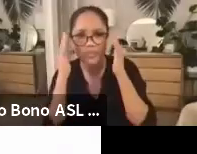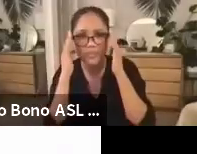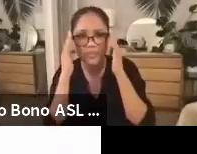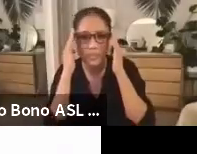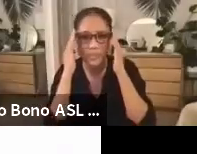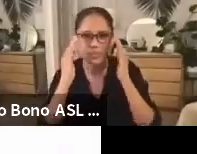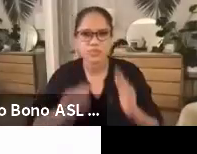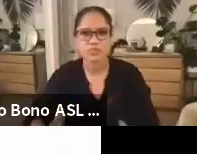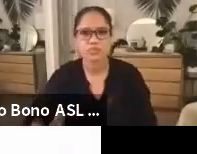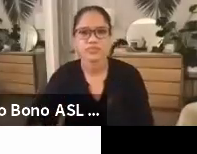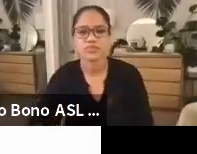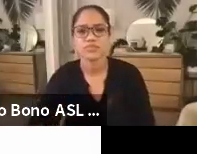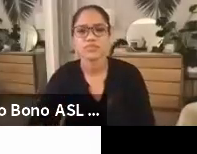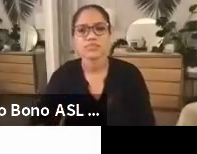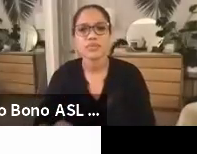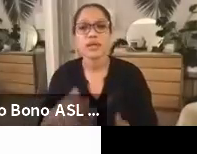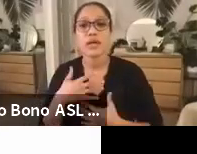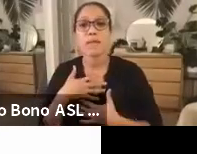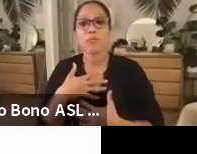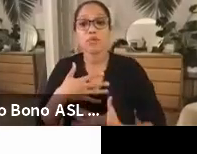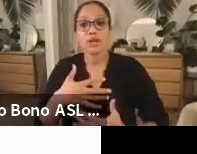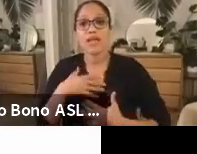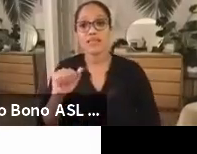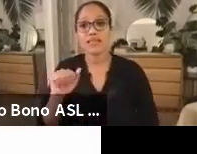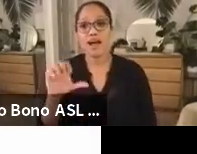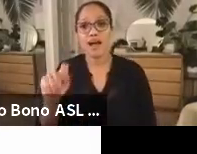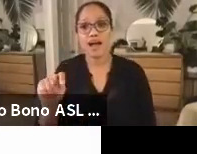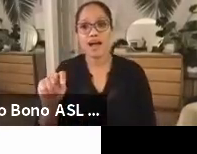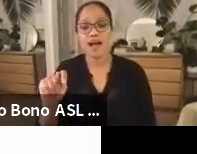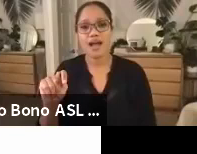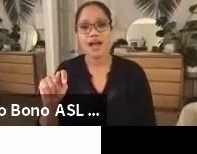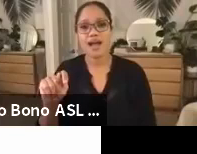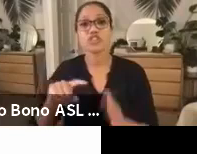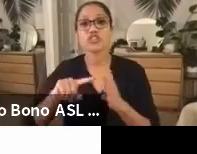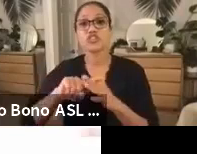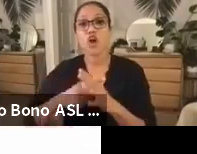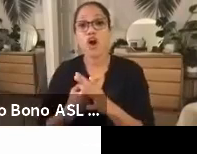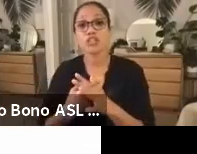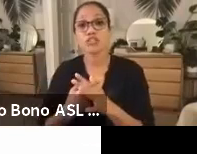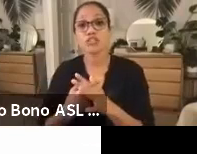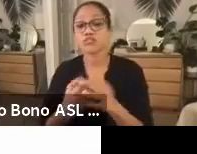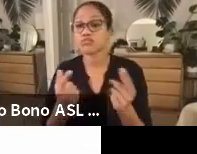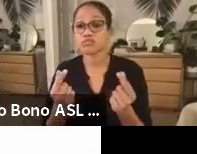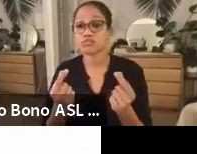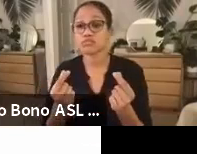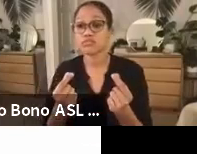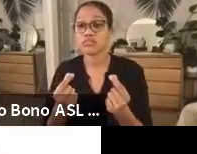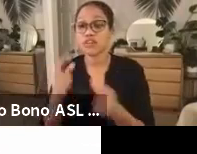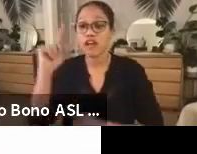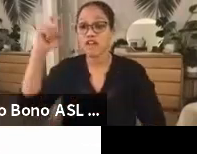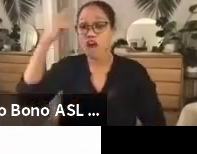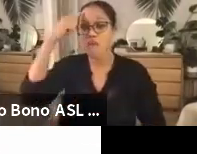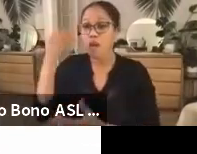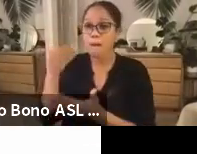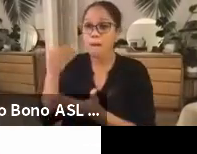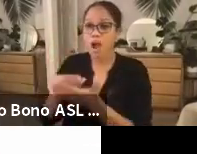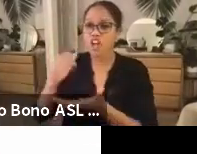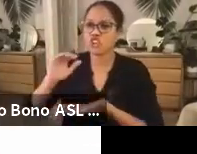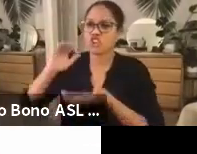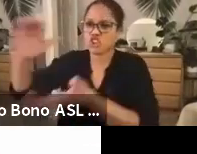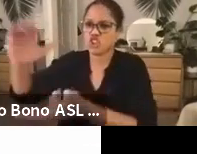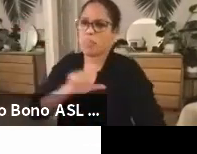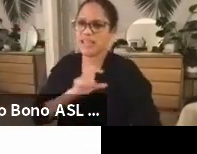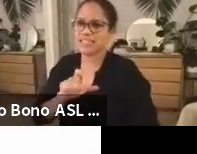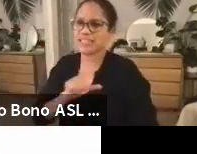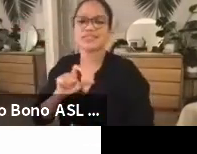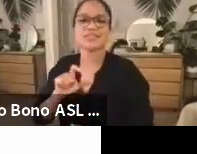The Breathe Act starts by ending federal funding of the police and moving to divert funds away from the